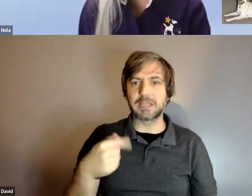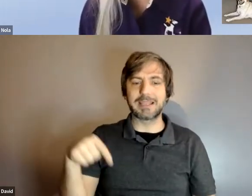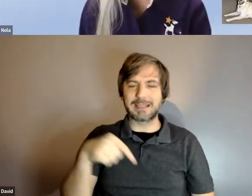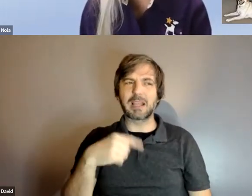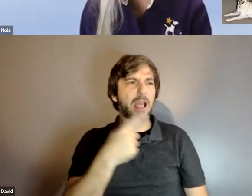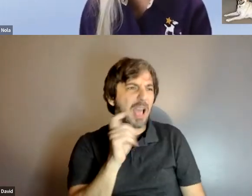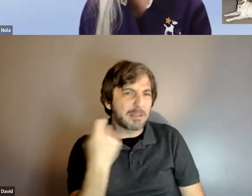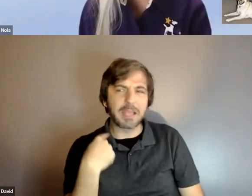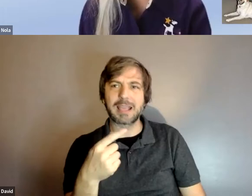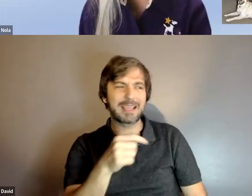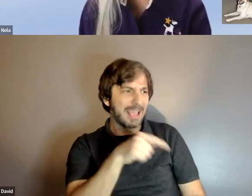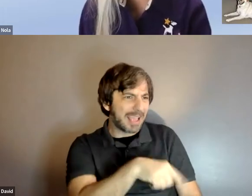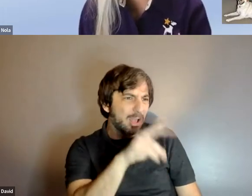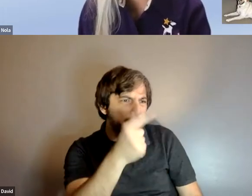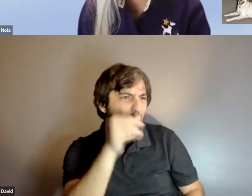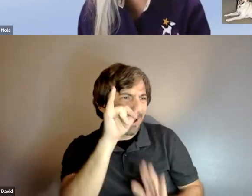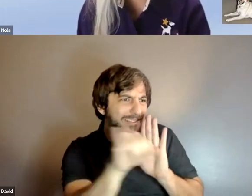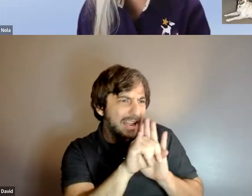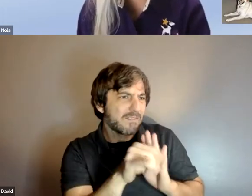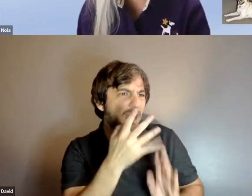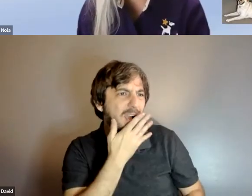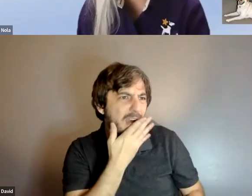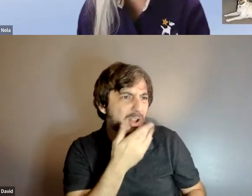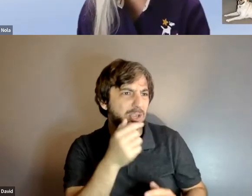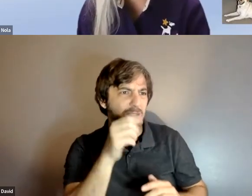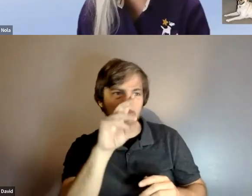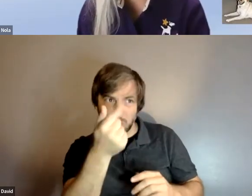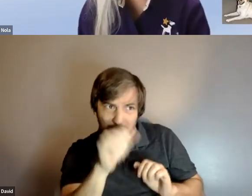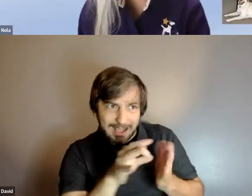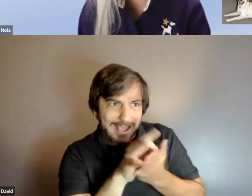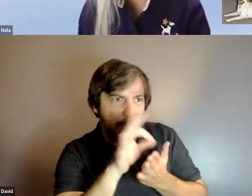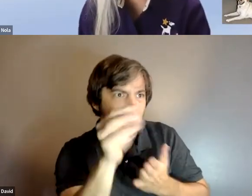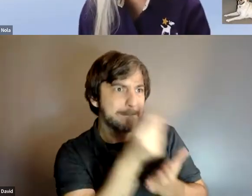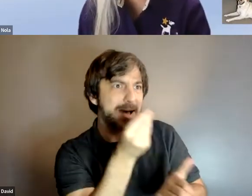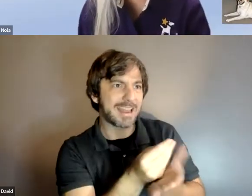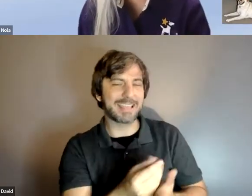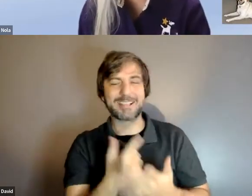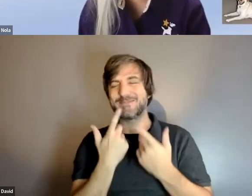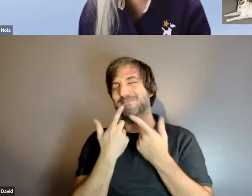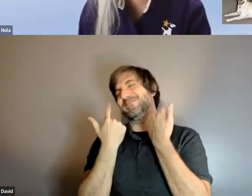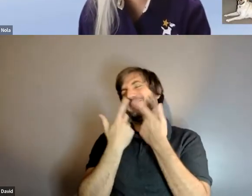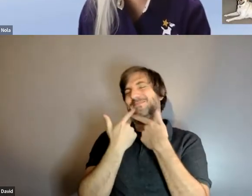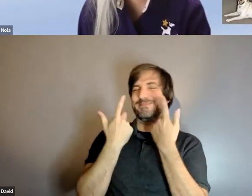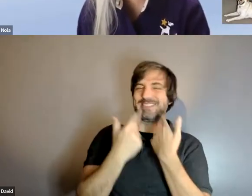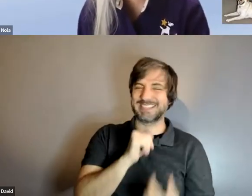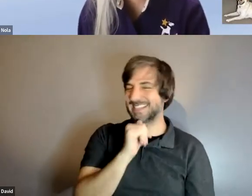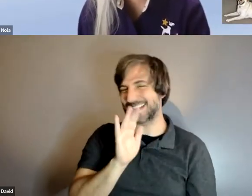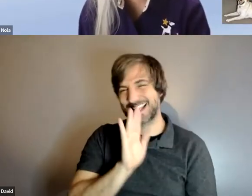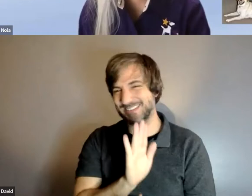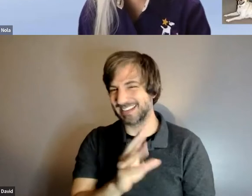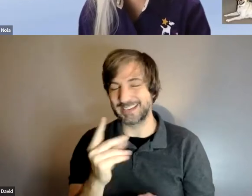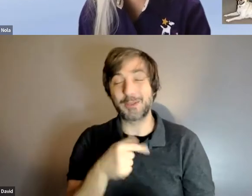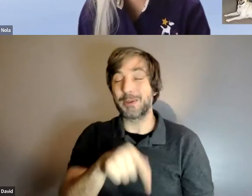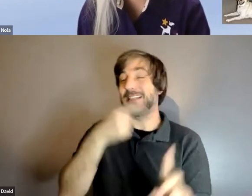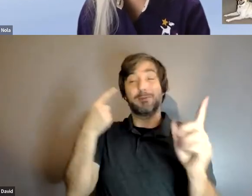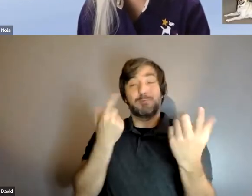and they could count money um that's not what he does uh his his sole goal is to keep me safe